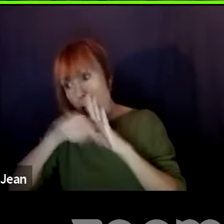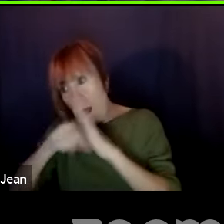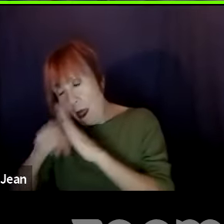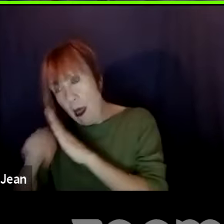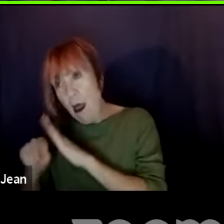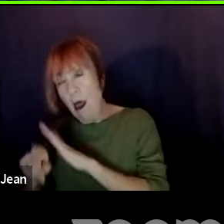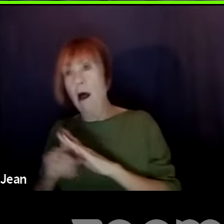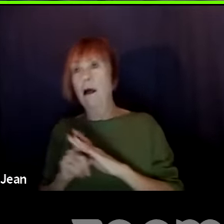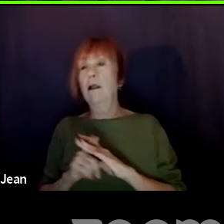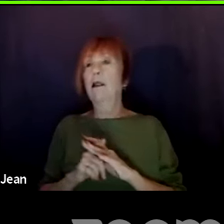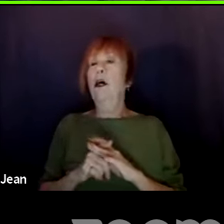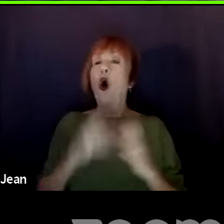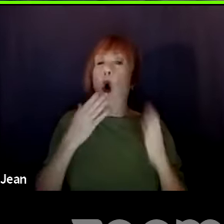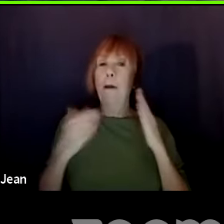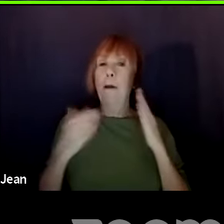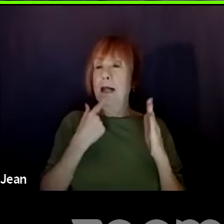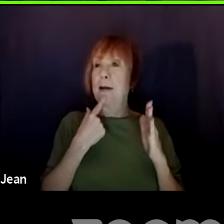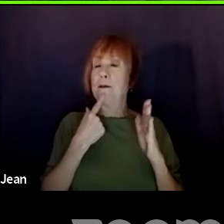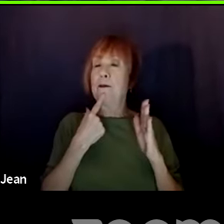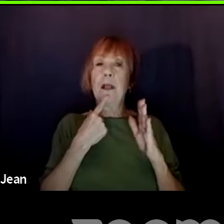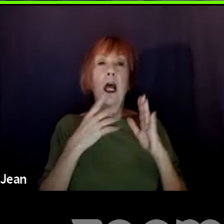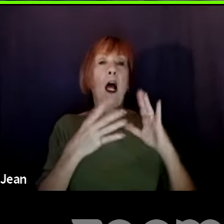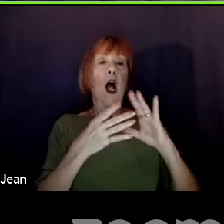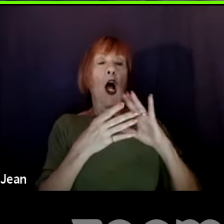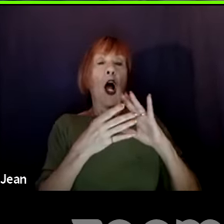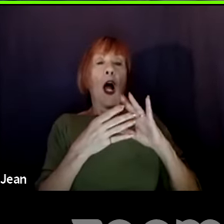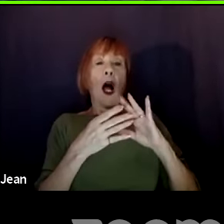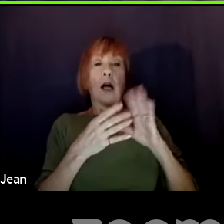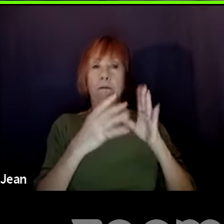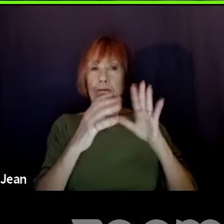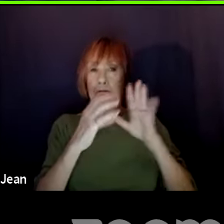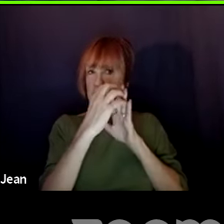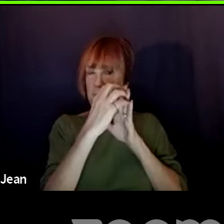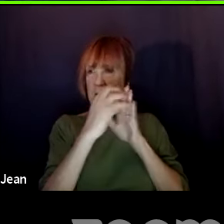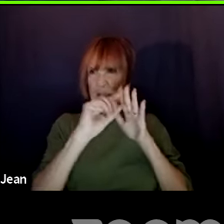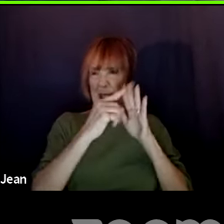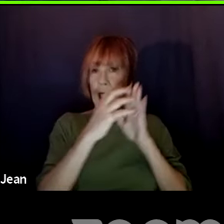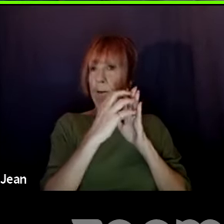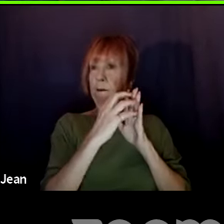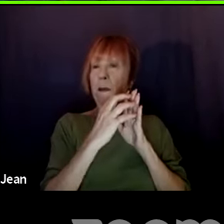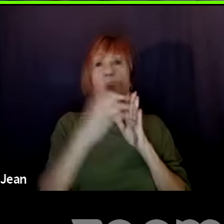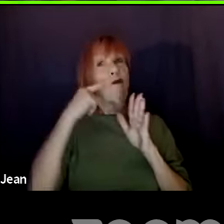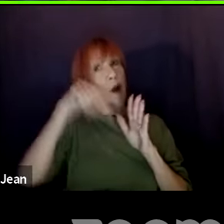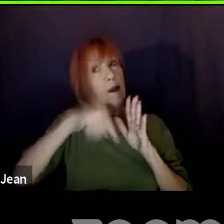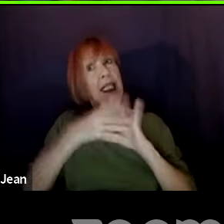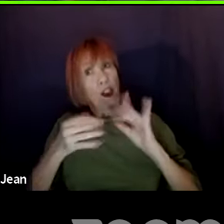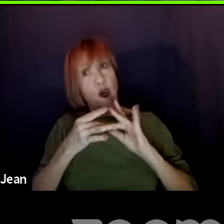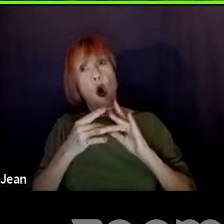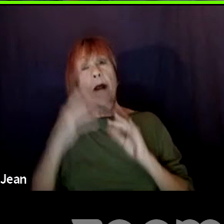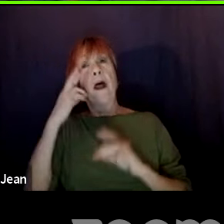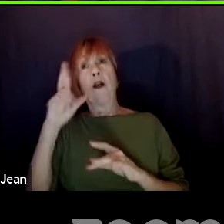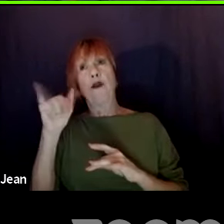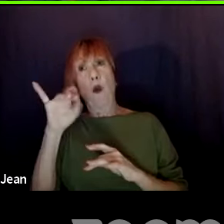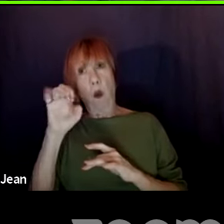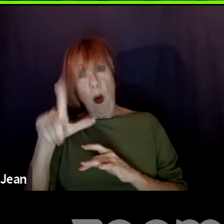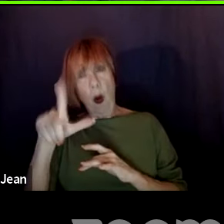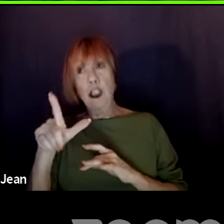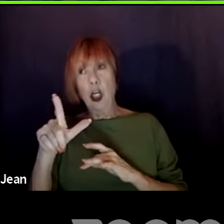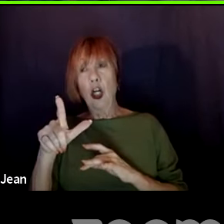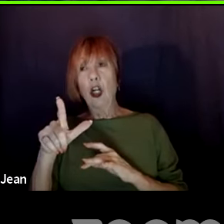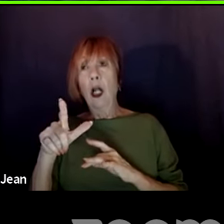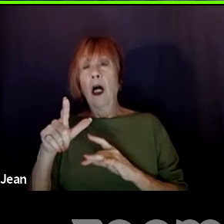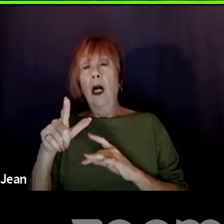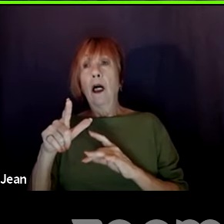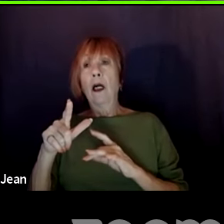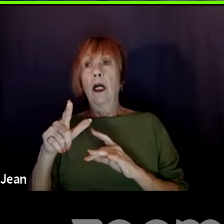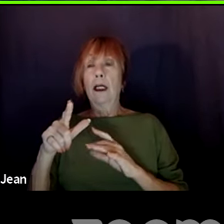story, the racial makeup of the characters is really key. And so I'm specifying it where it needs to be specified. I just try to put in something so that I don't, I